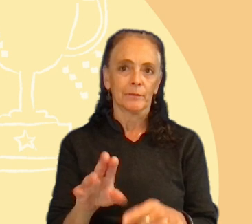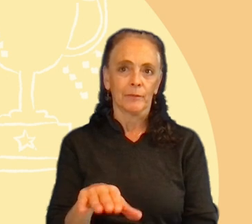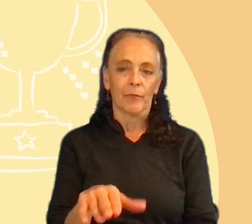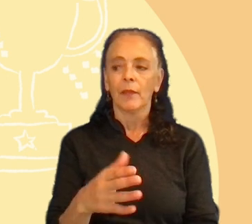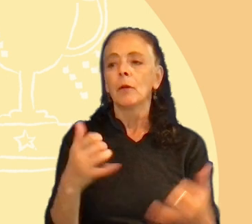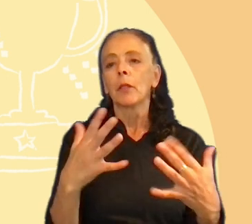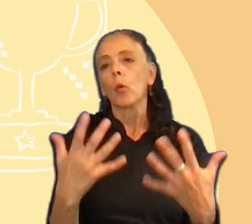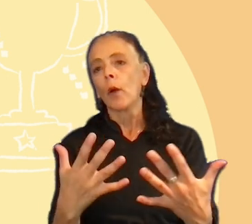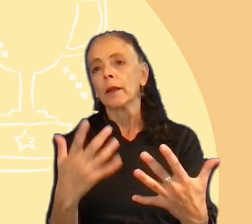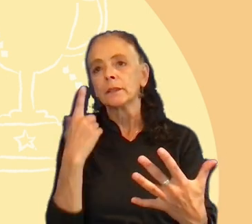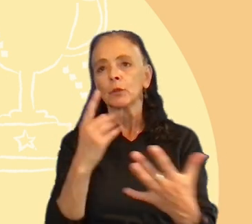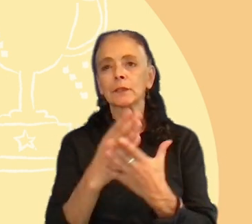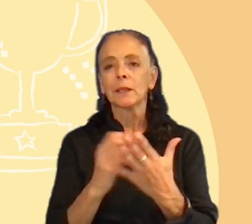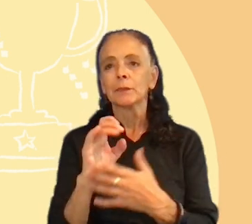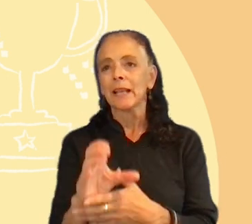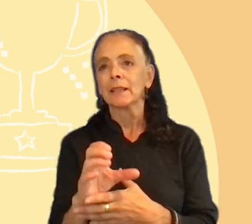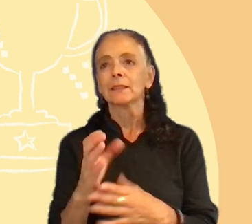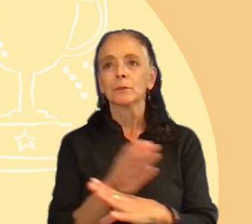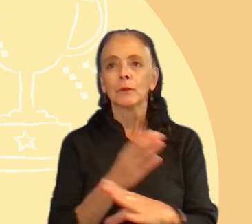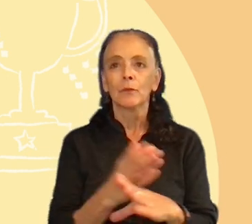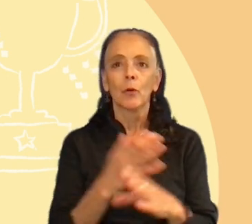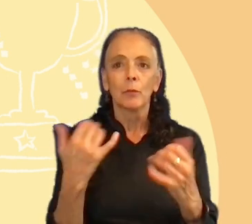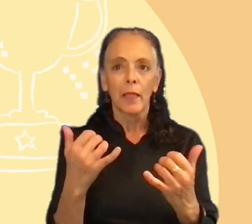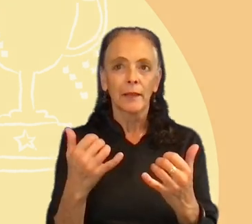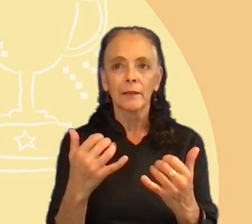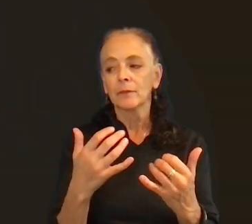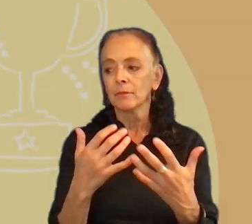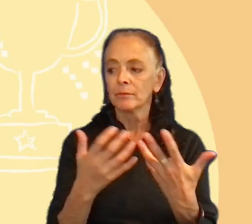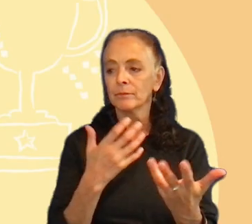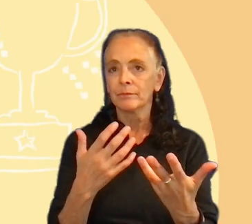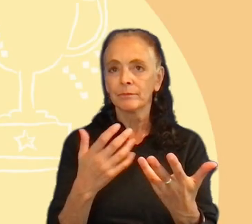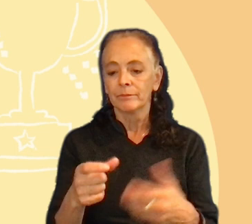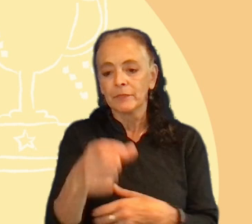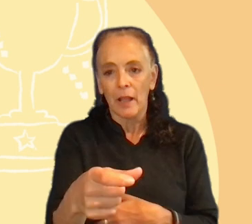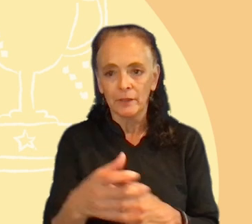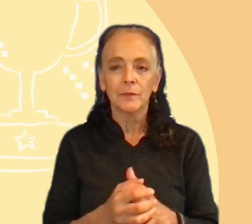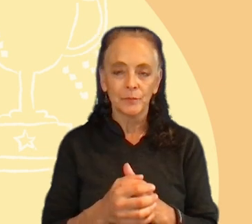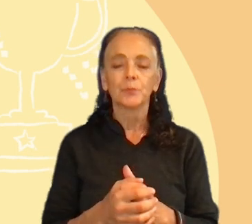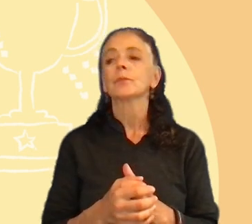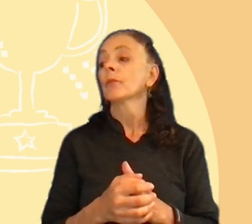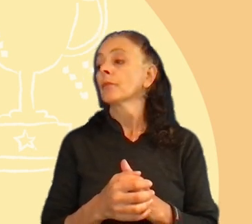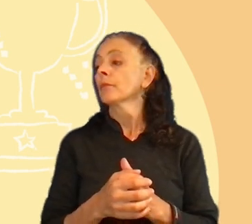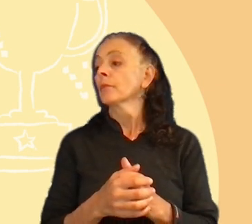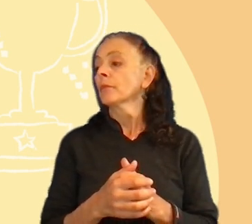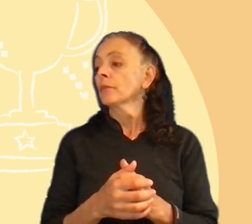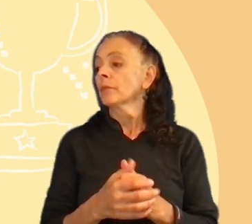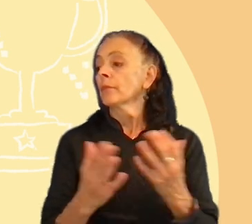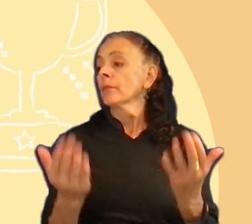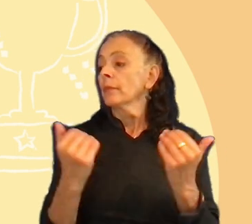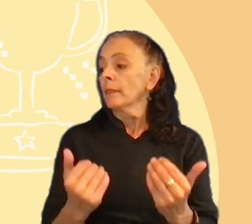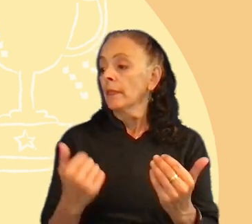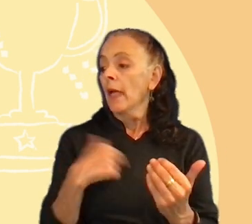waits for some seconds before playing the tiles before that's it. Then, we would